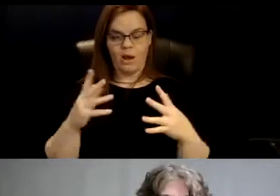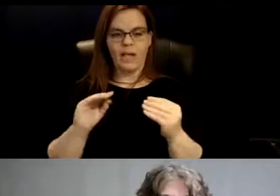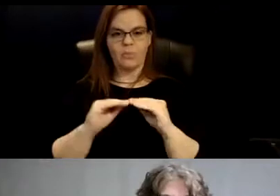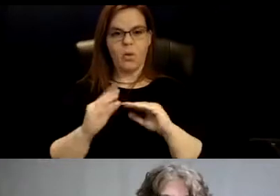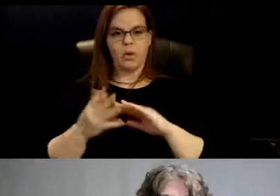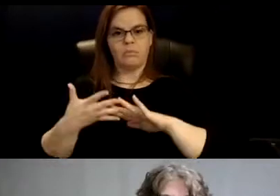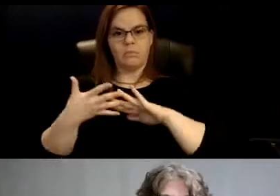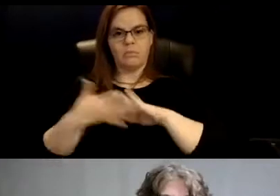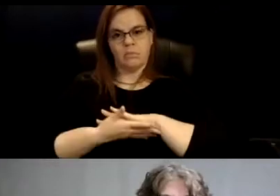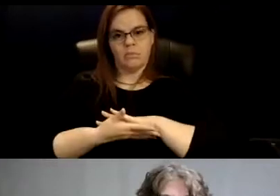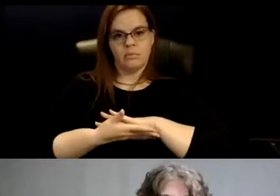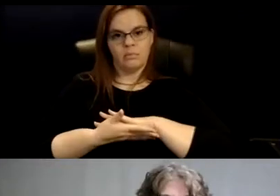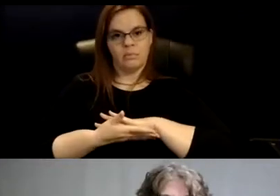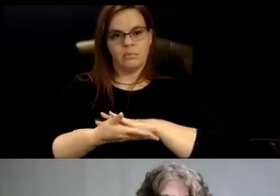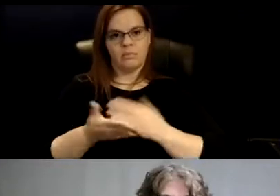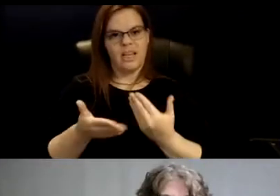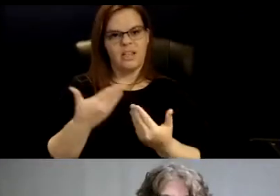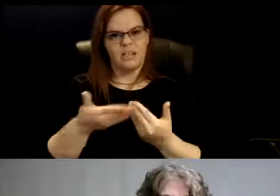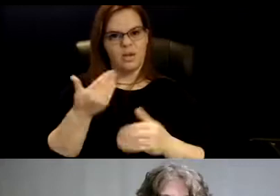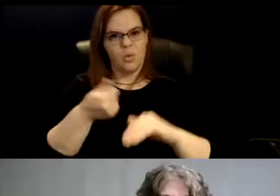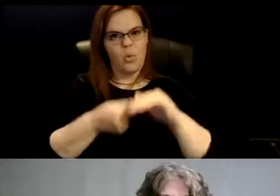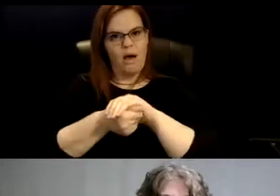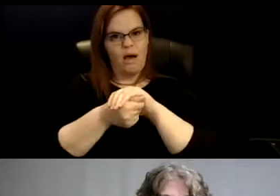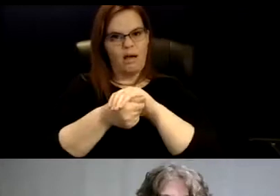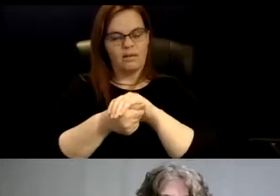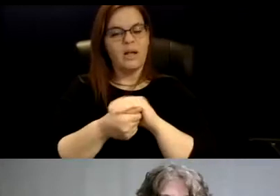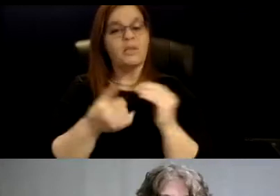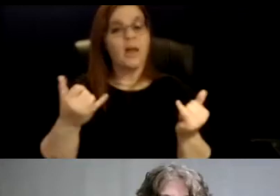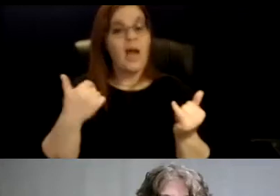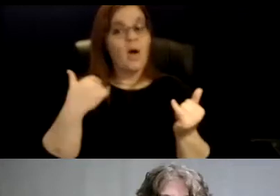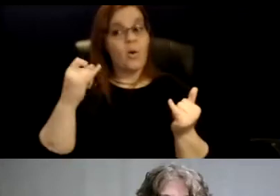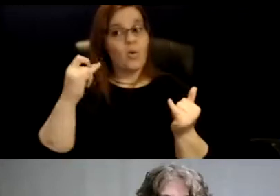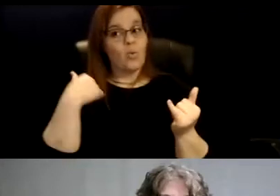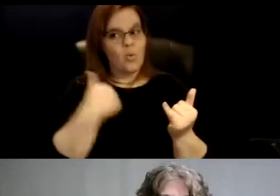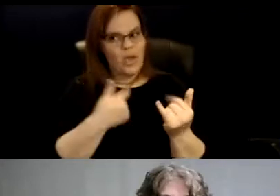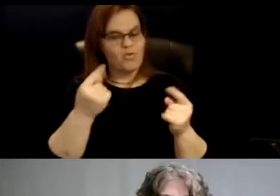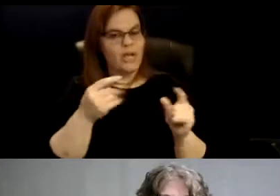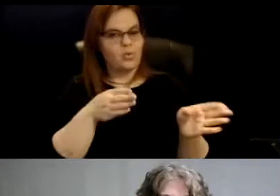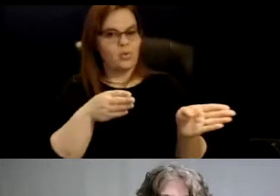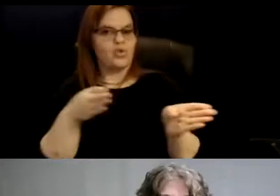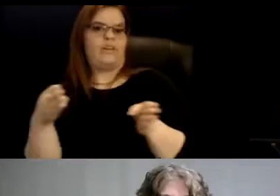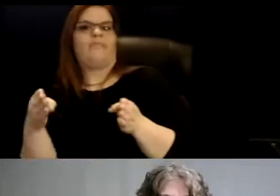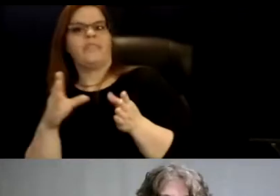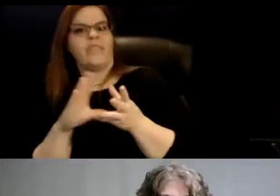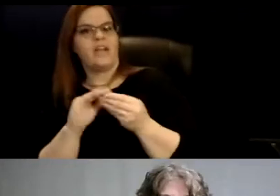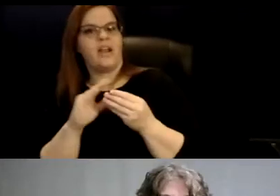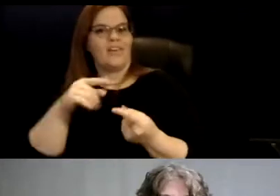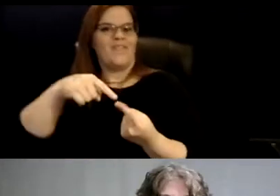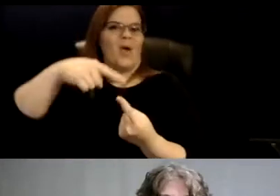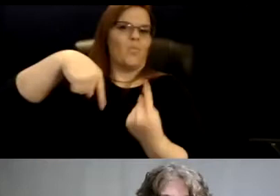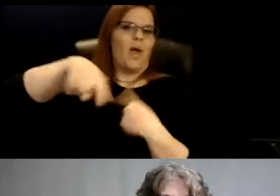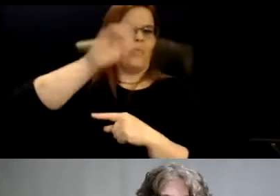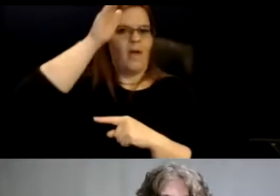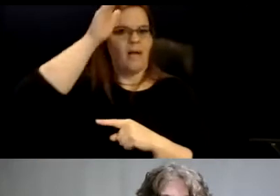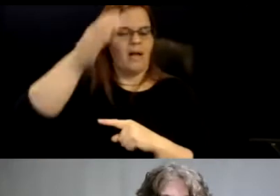to shift the narratives around what it is that we're doing. Um, so it is important to consider that. Uh, and,